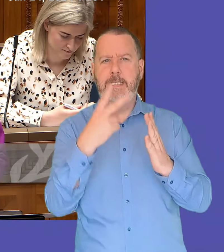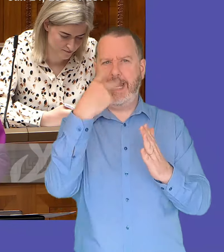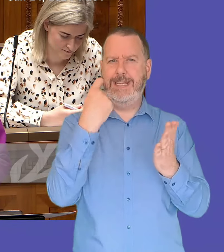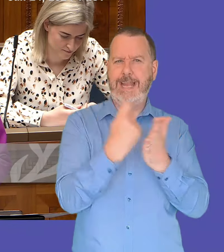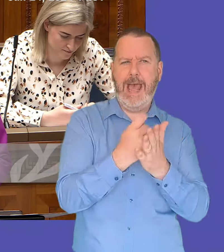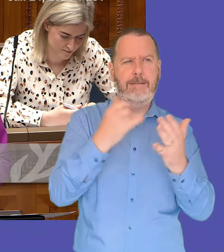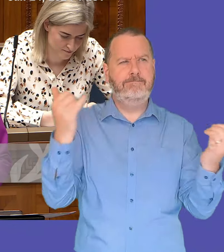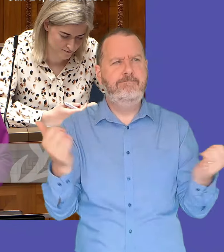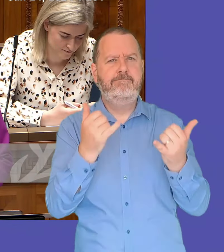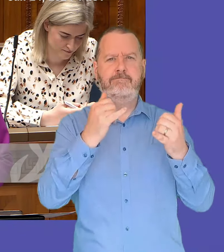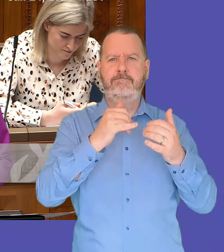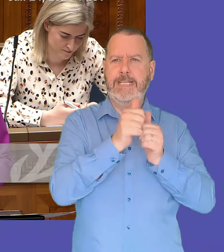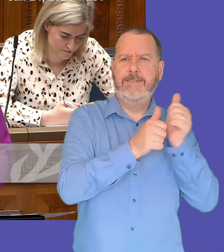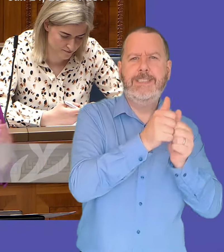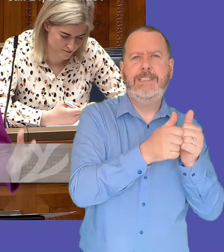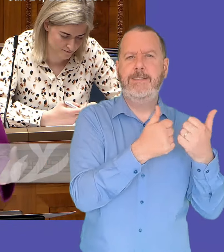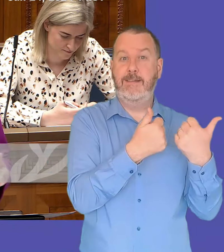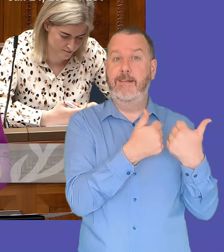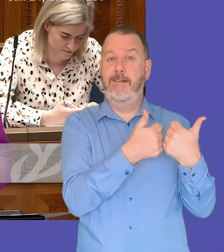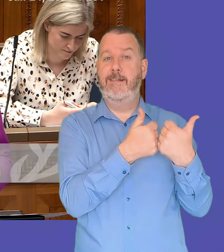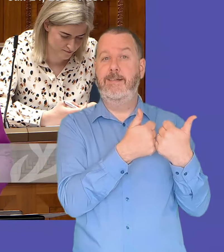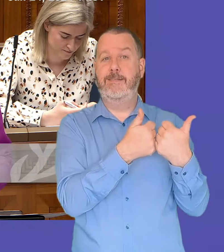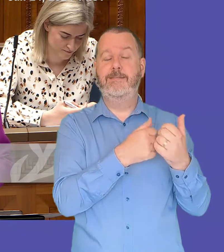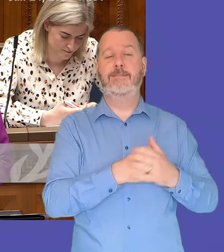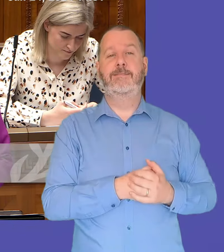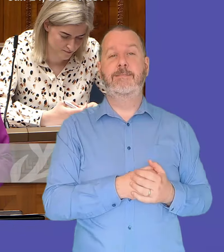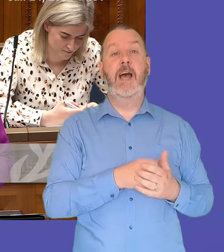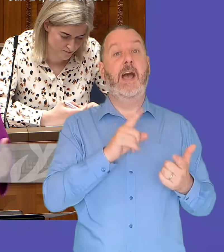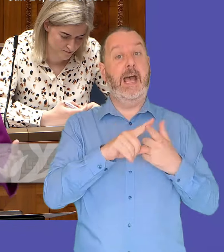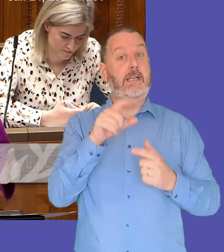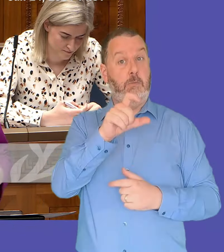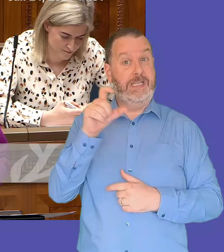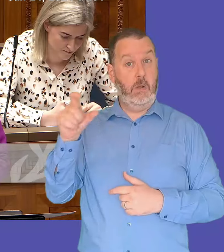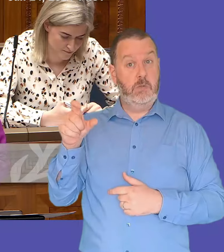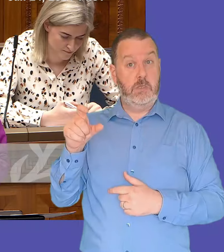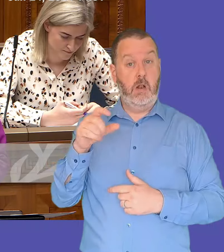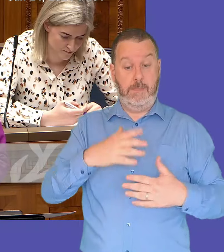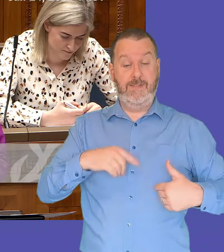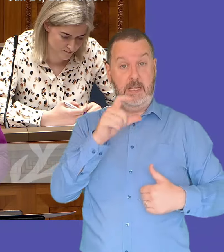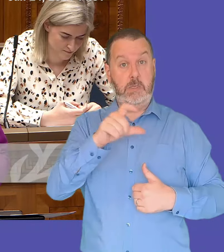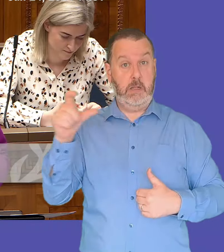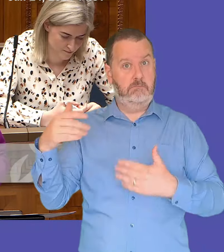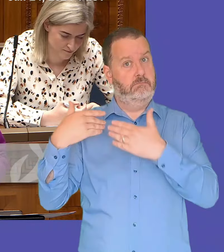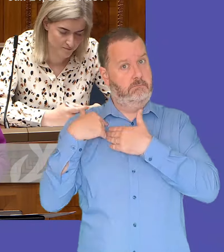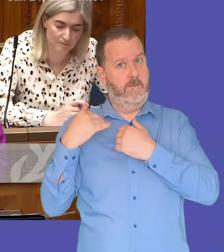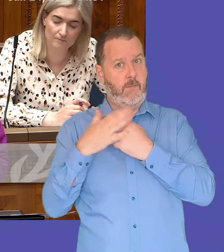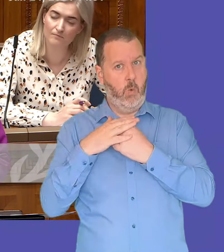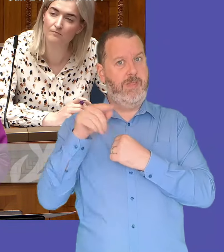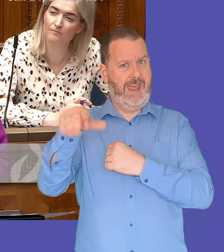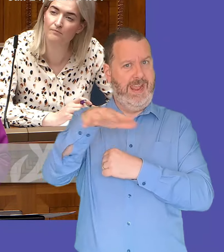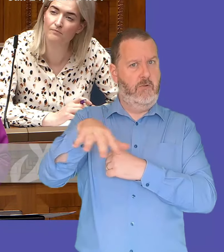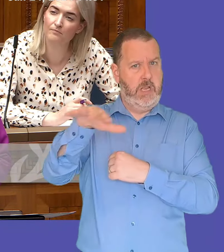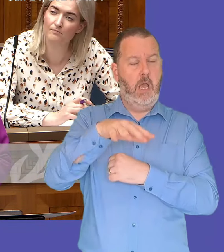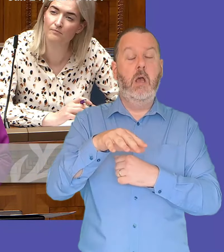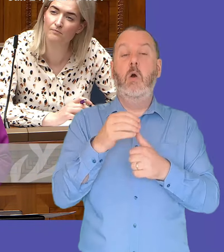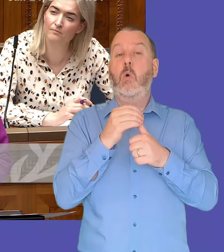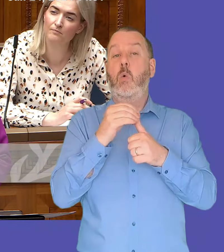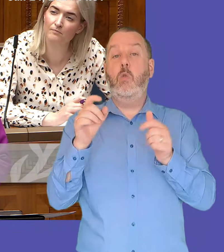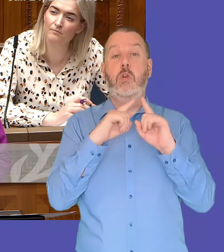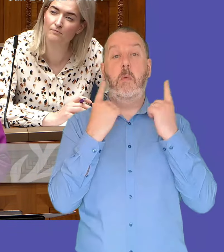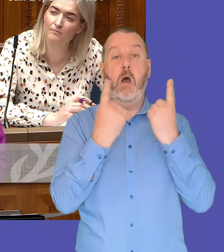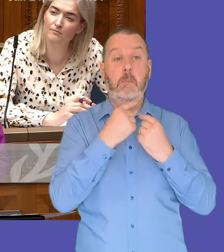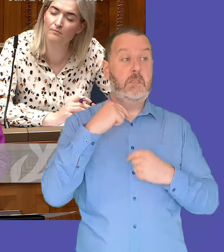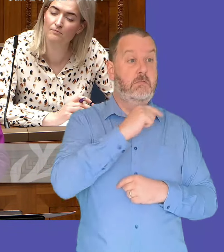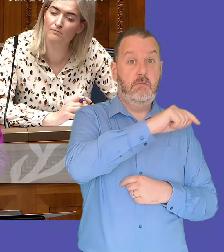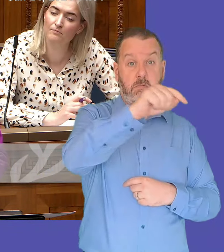the town city center comes um directly from the remit of the council and our department and i'm sure every other department actually around the executive would be